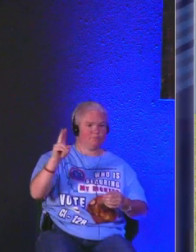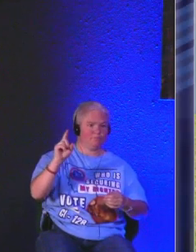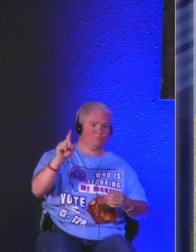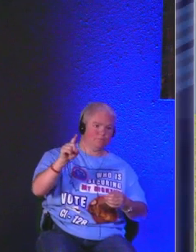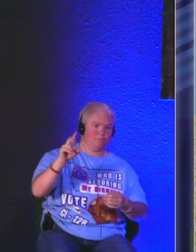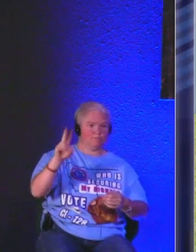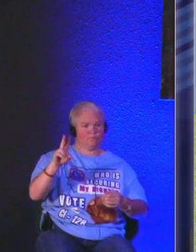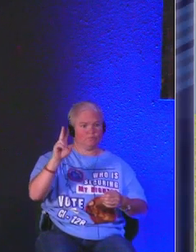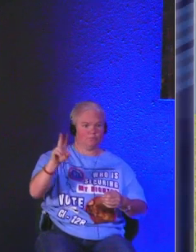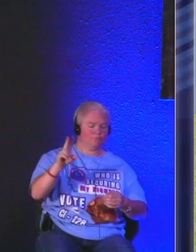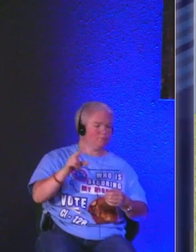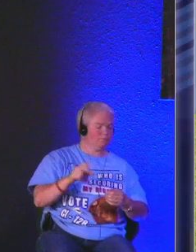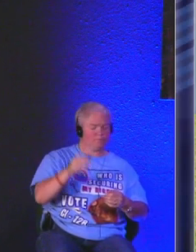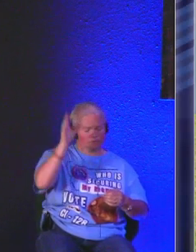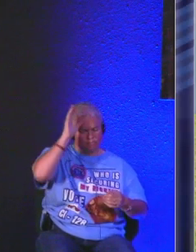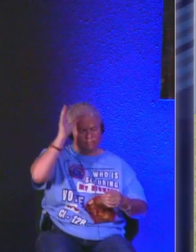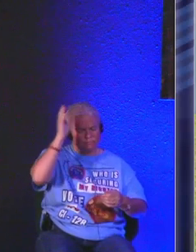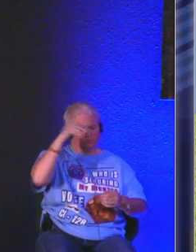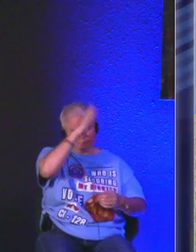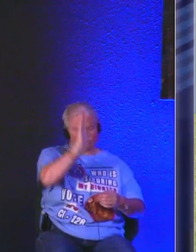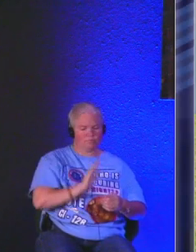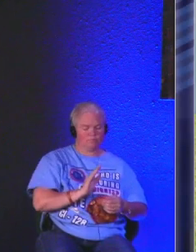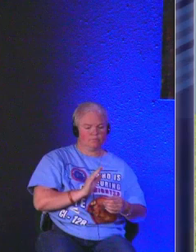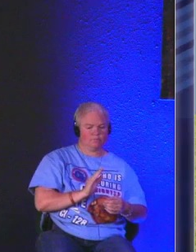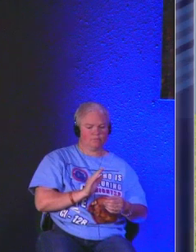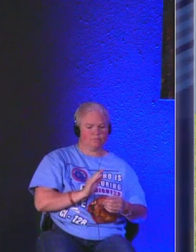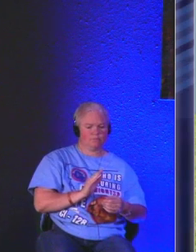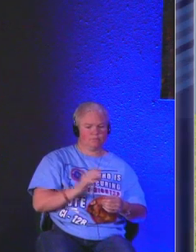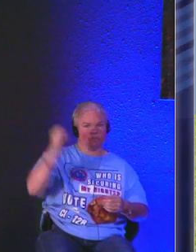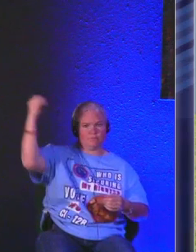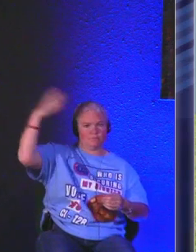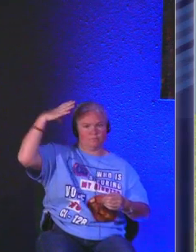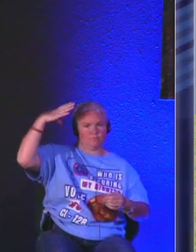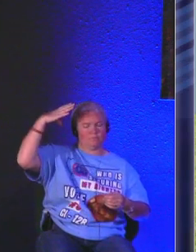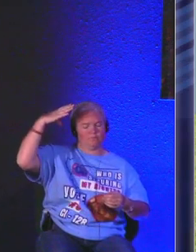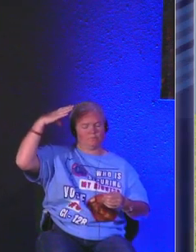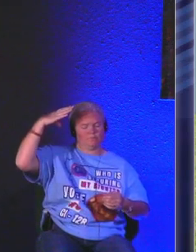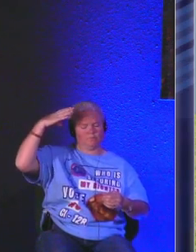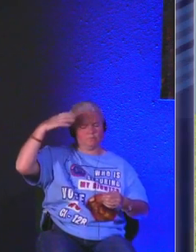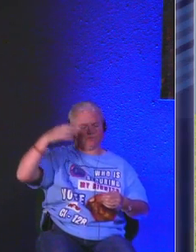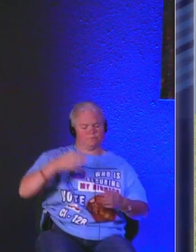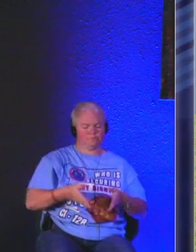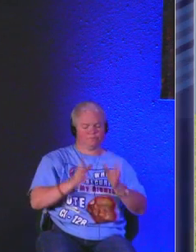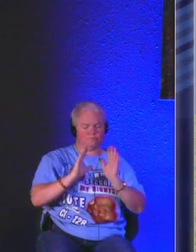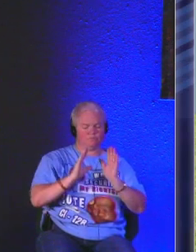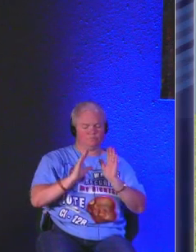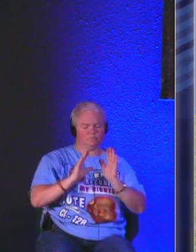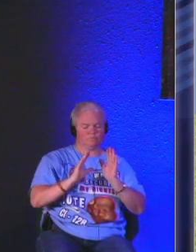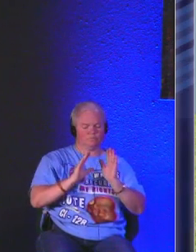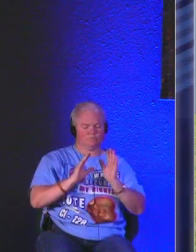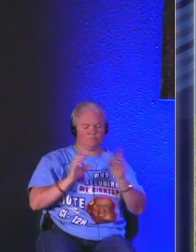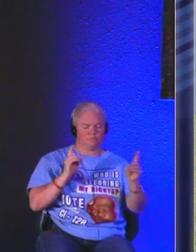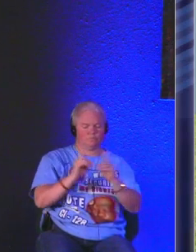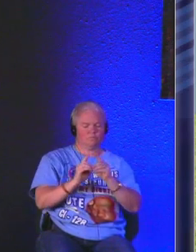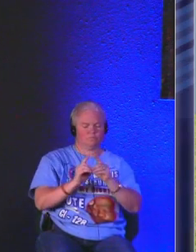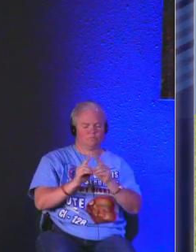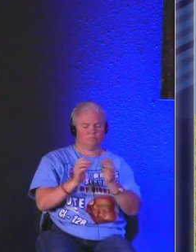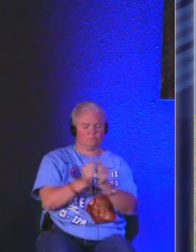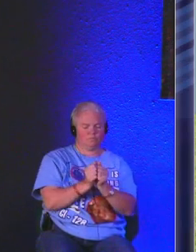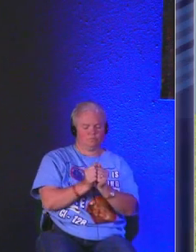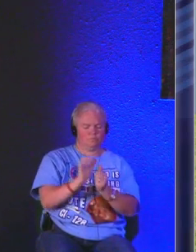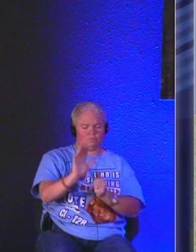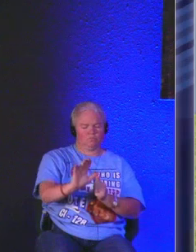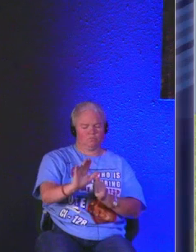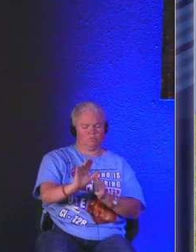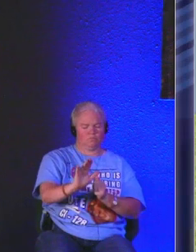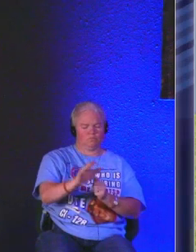those things but it's good let's pray Father God so gracious that you allow us to meet with